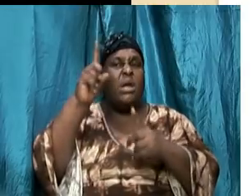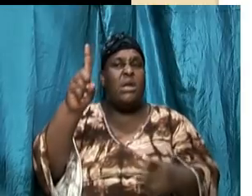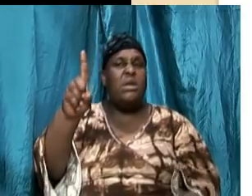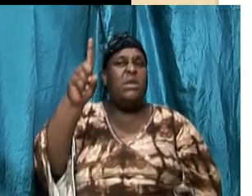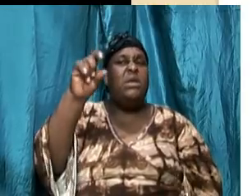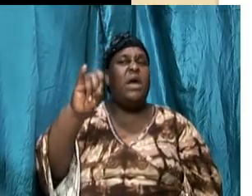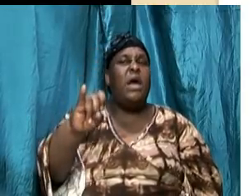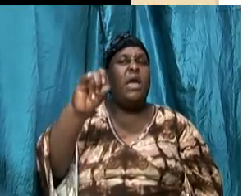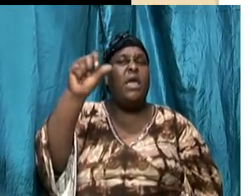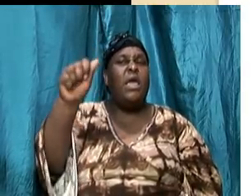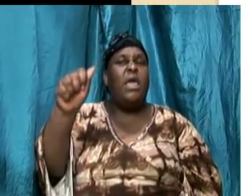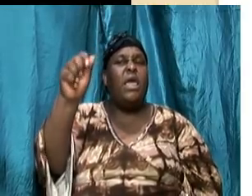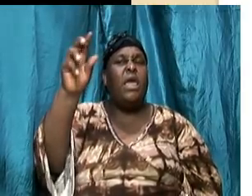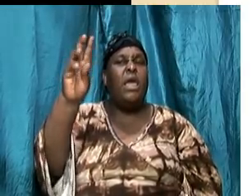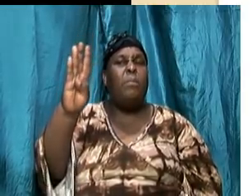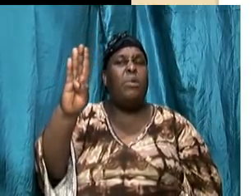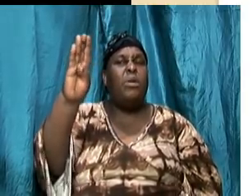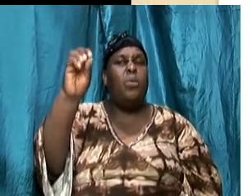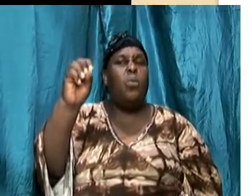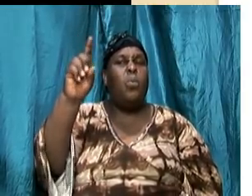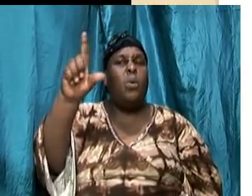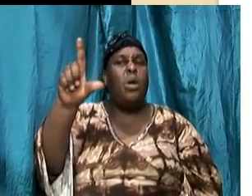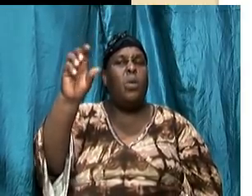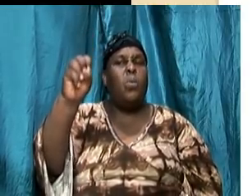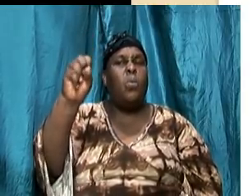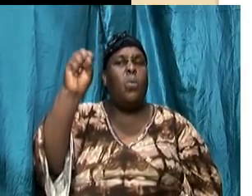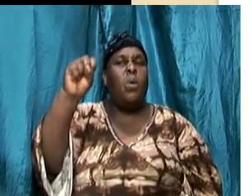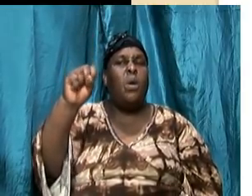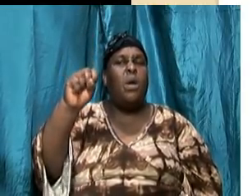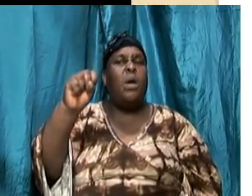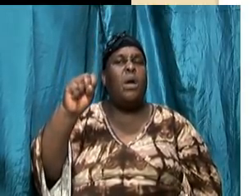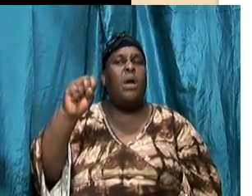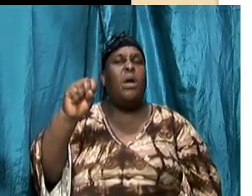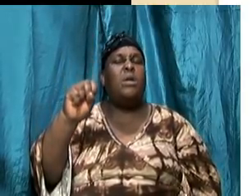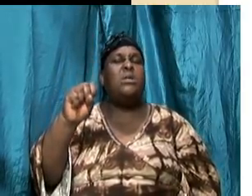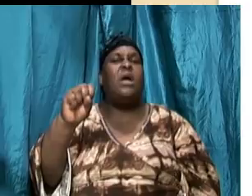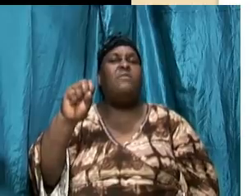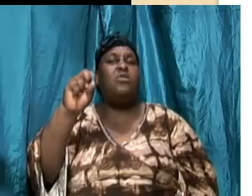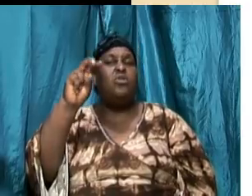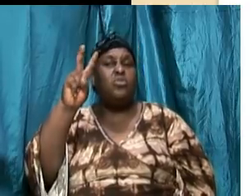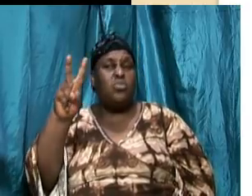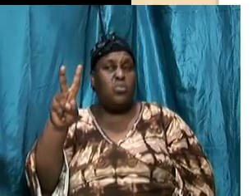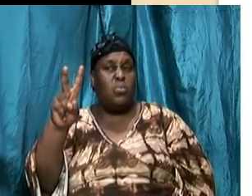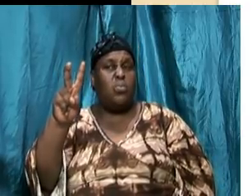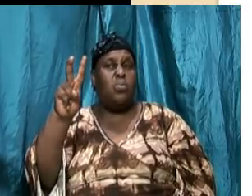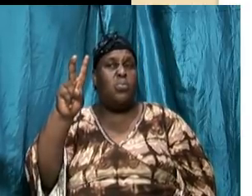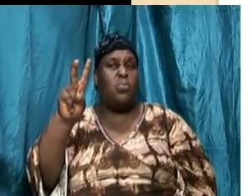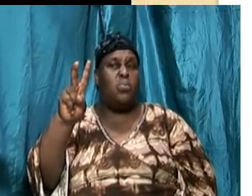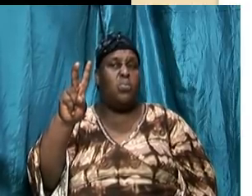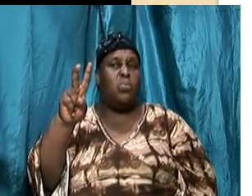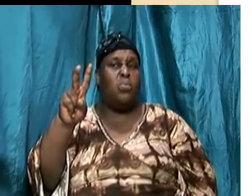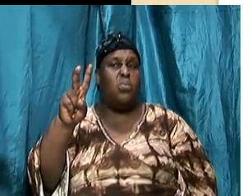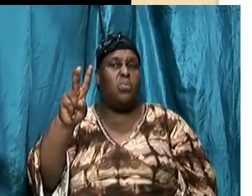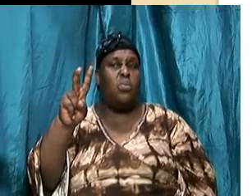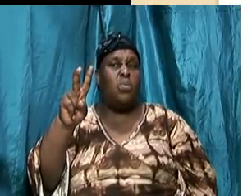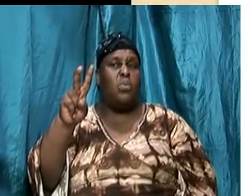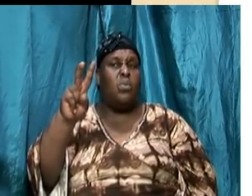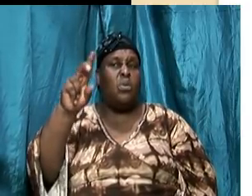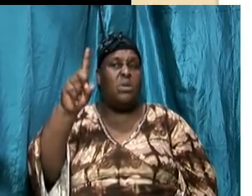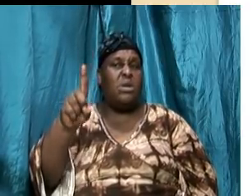and it is a compound of two words dia and balo